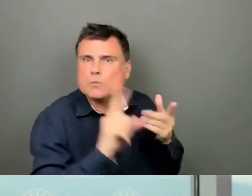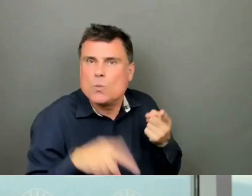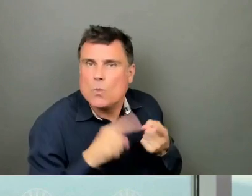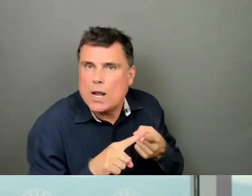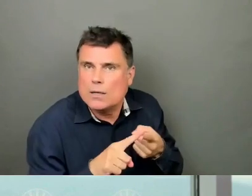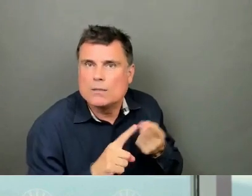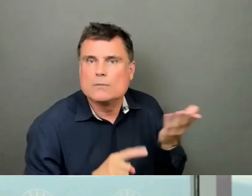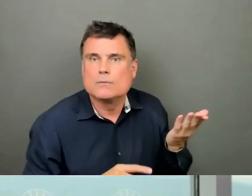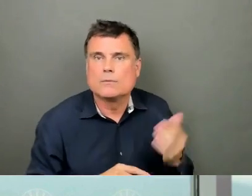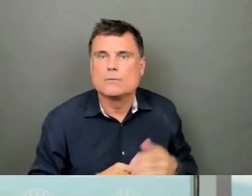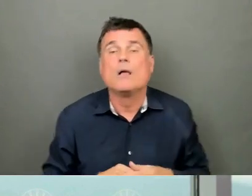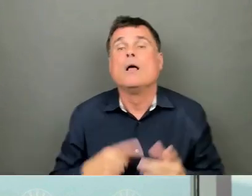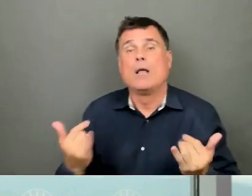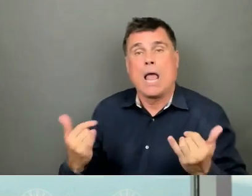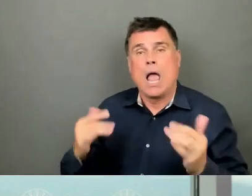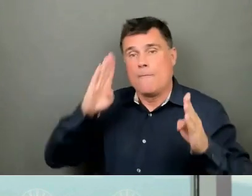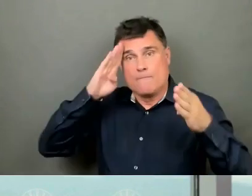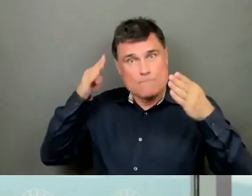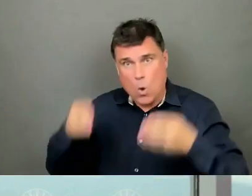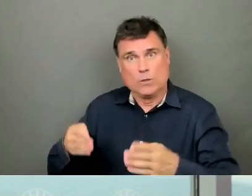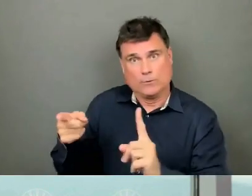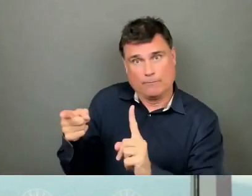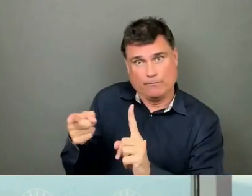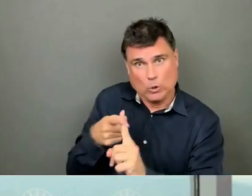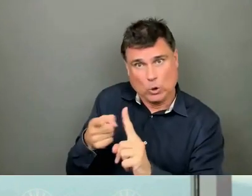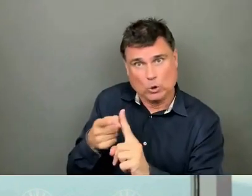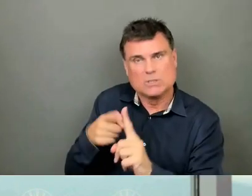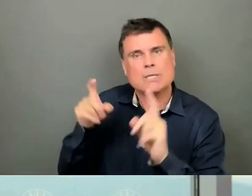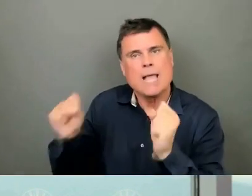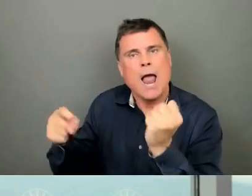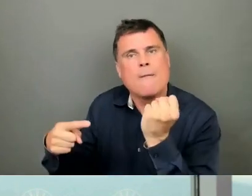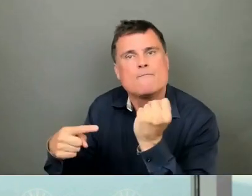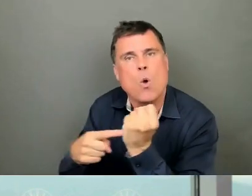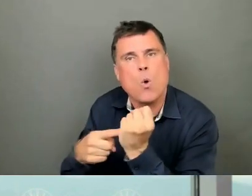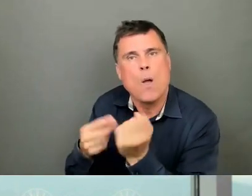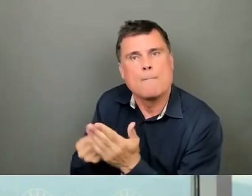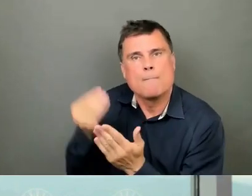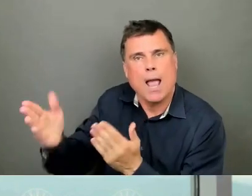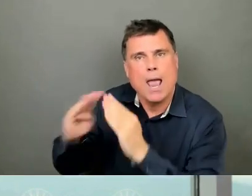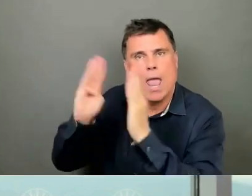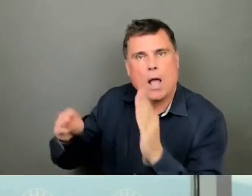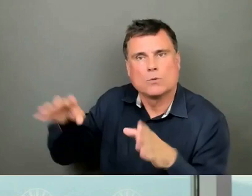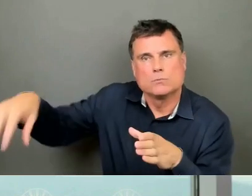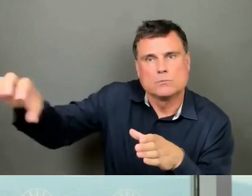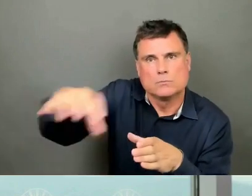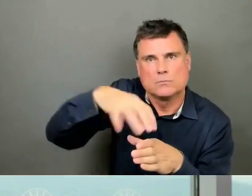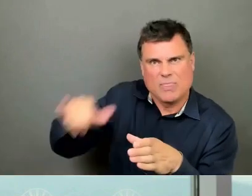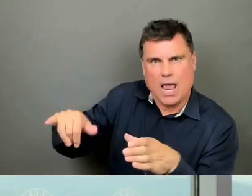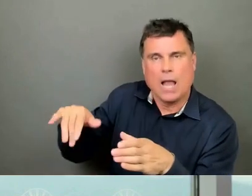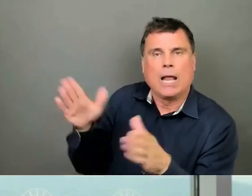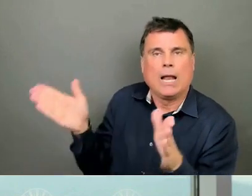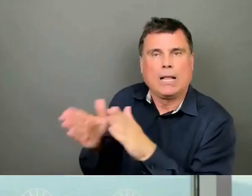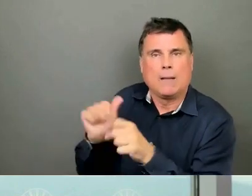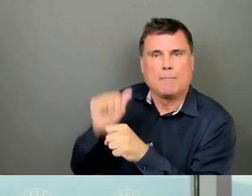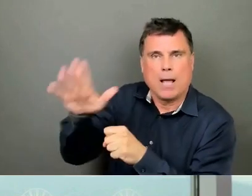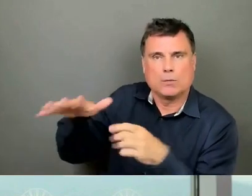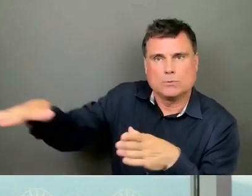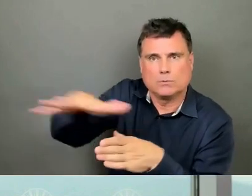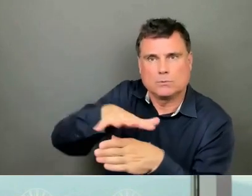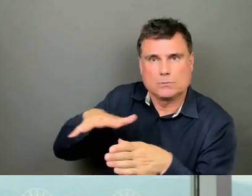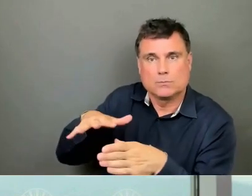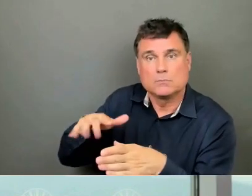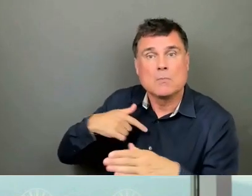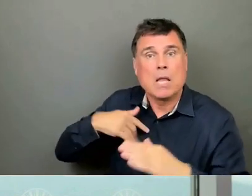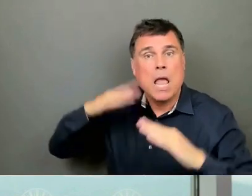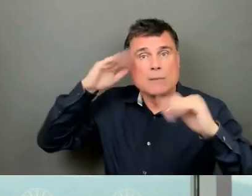getting the affordable housing units open for the community. And it's our expectation, though, in the conversations with